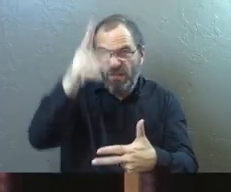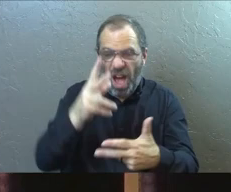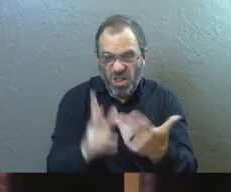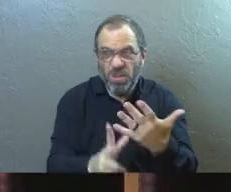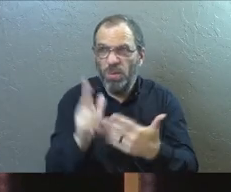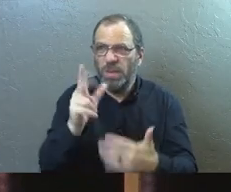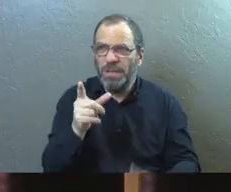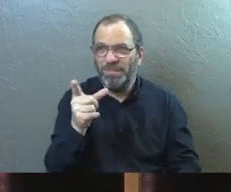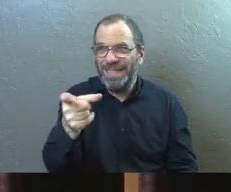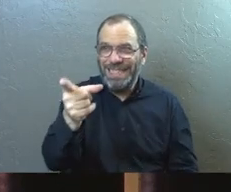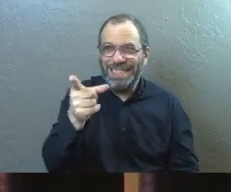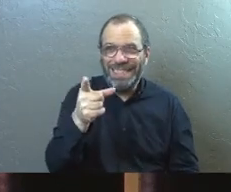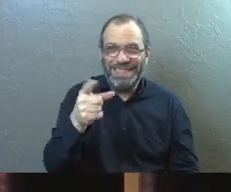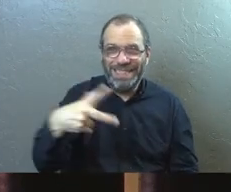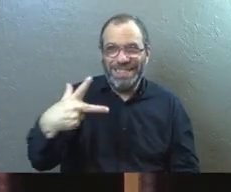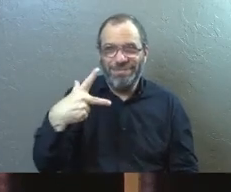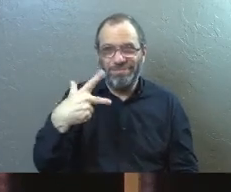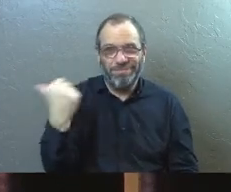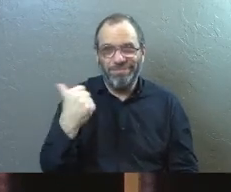these guys.